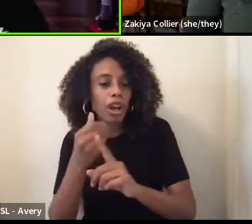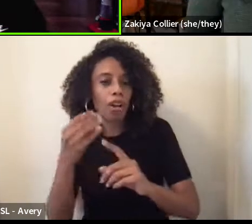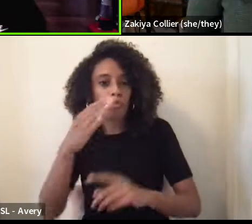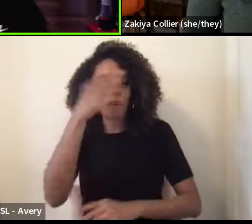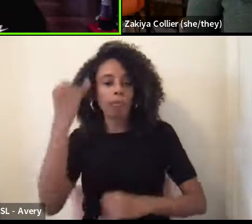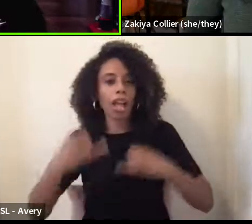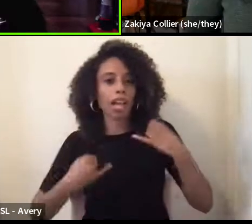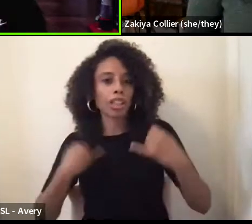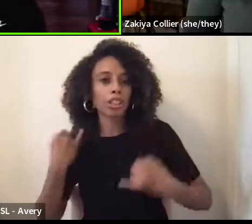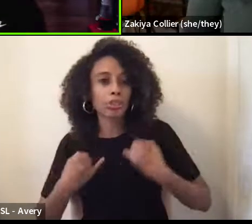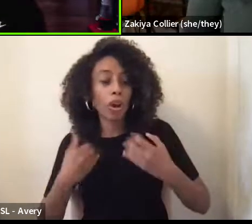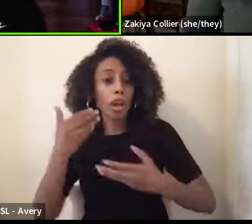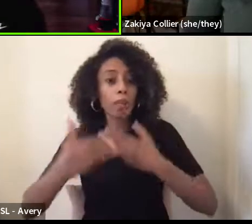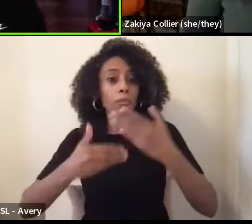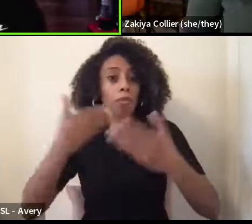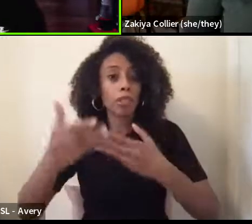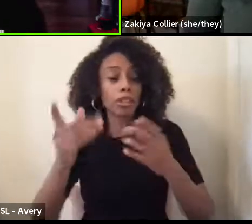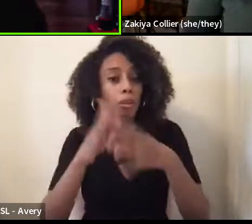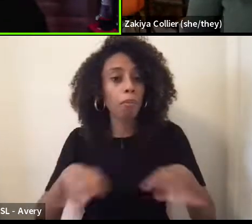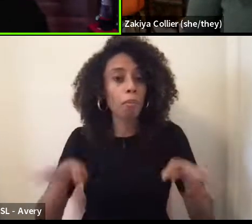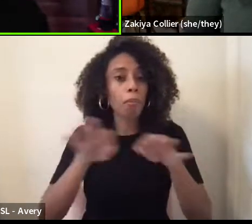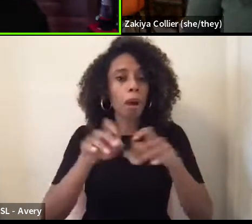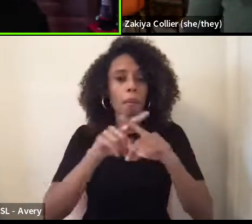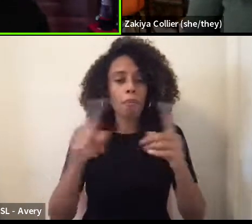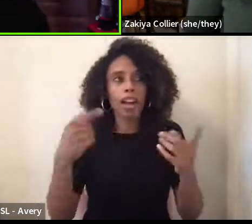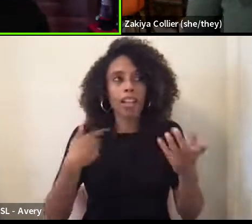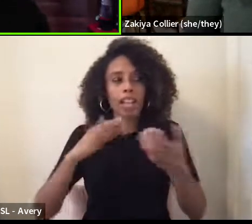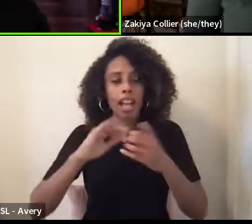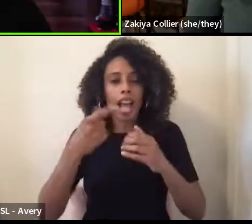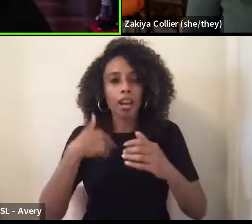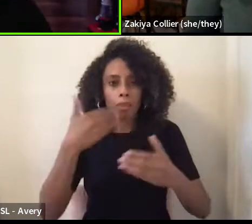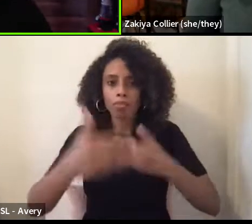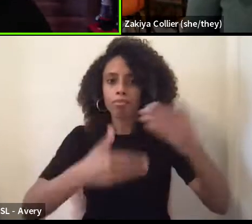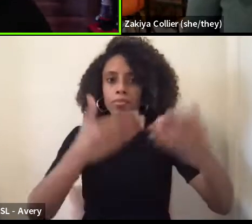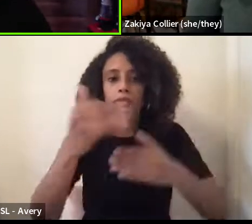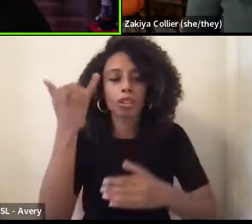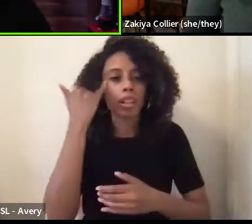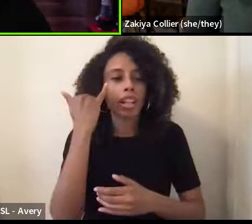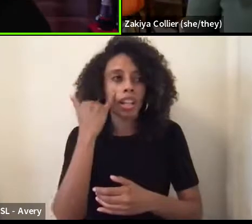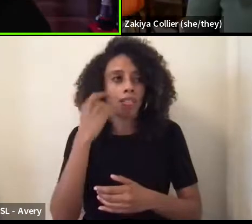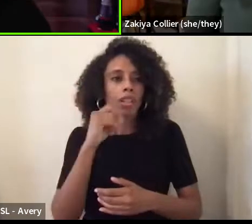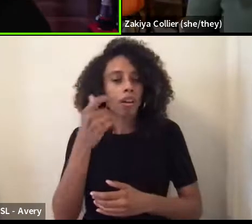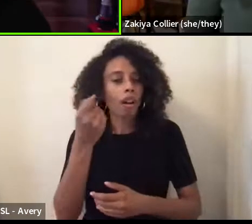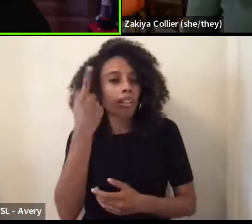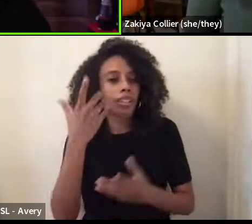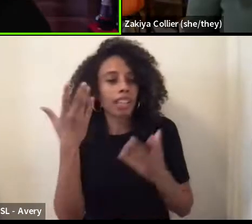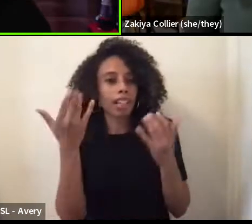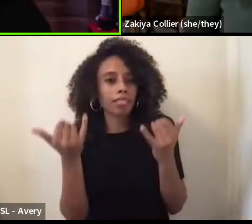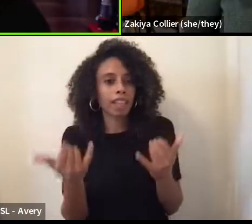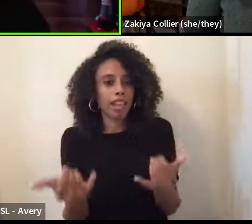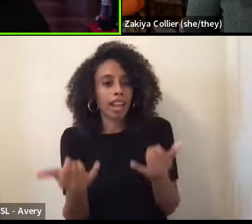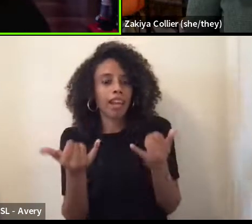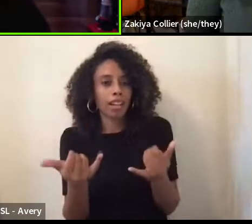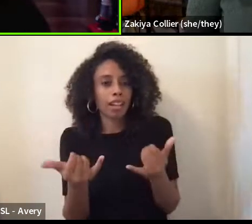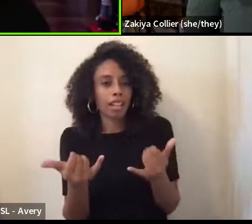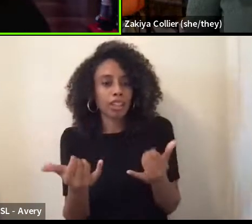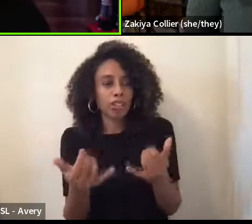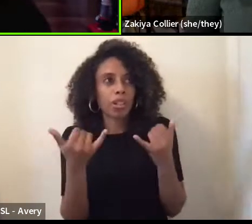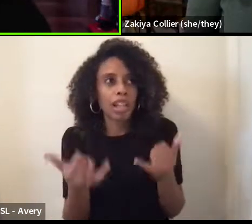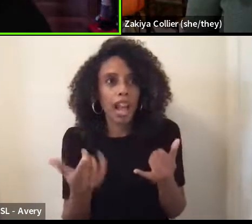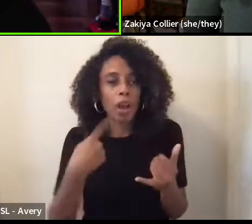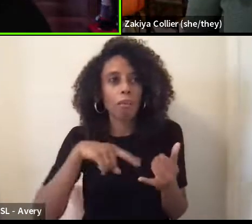don't understand what we have right now at stake? And so I think that these discussions kind of add a layer of liberation,